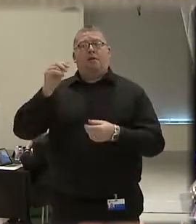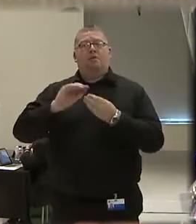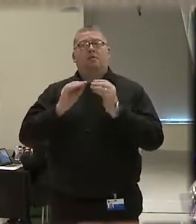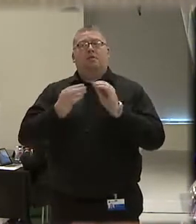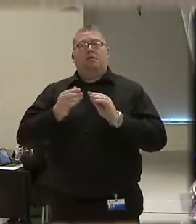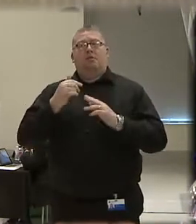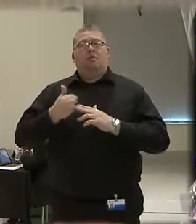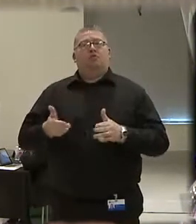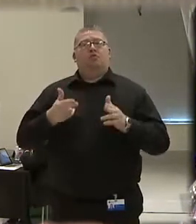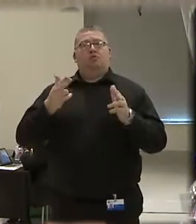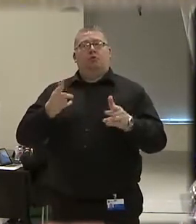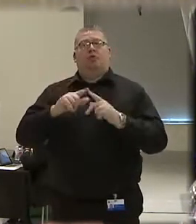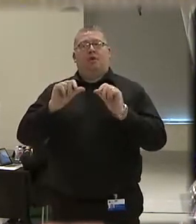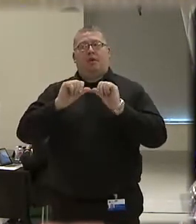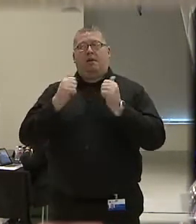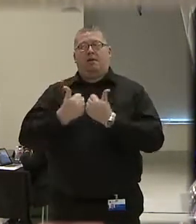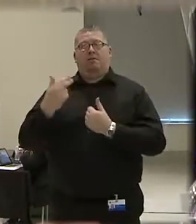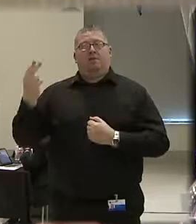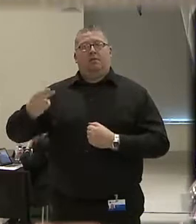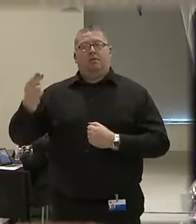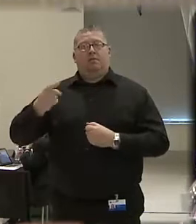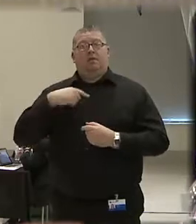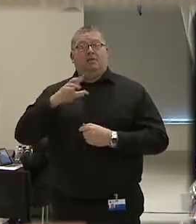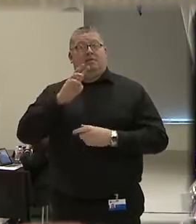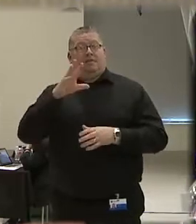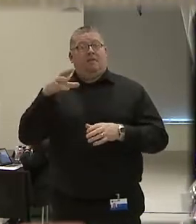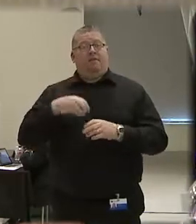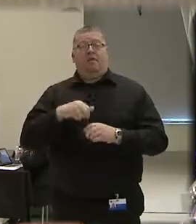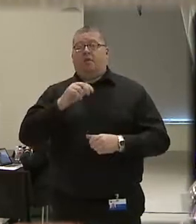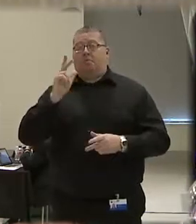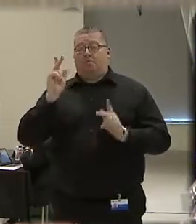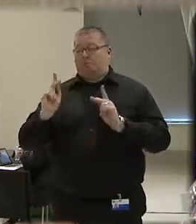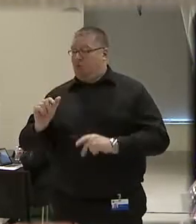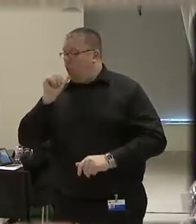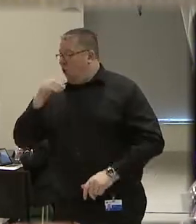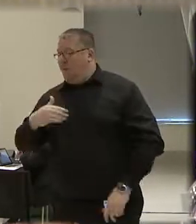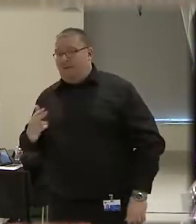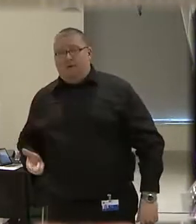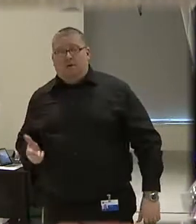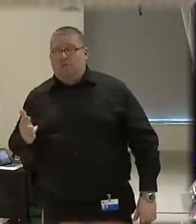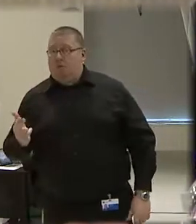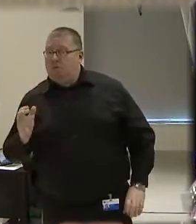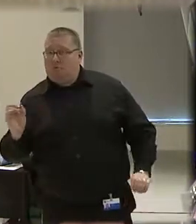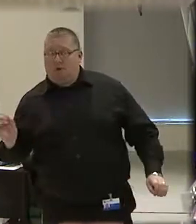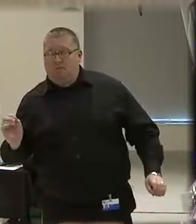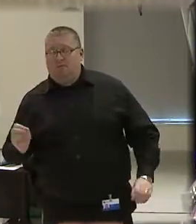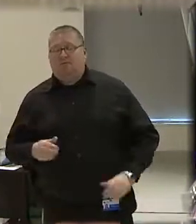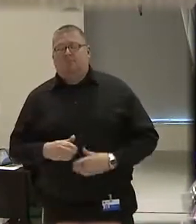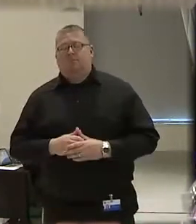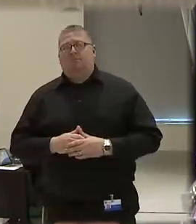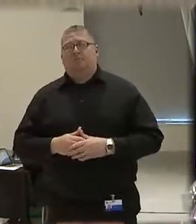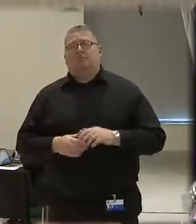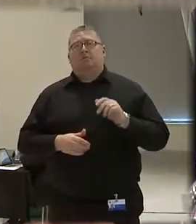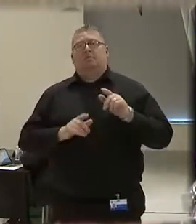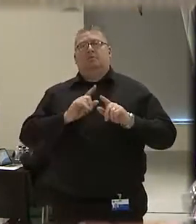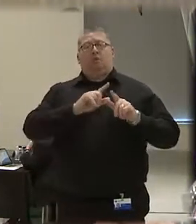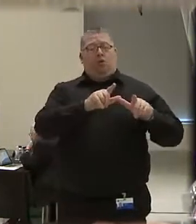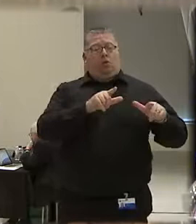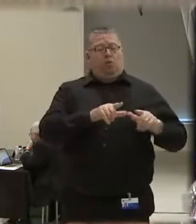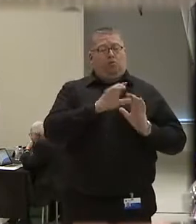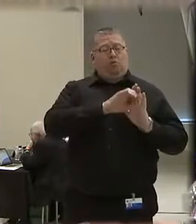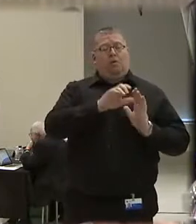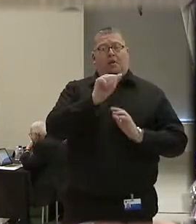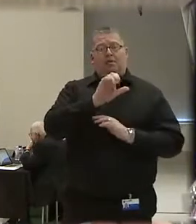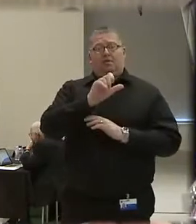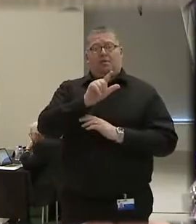in the agency's history. Six of those involved unarmed persons. Members from the local chapters of the ACLU,